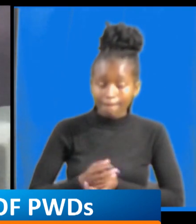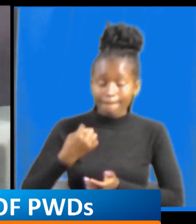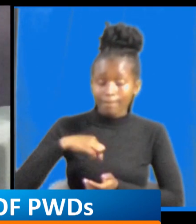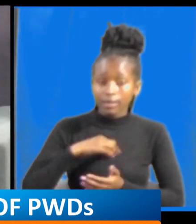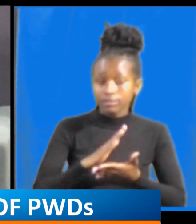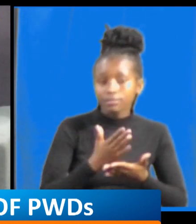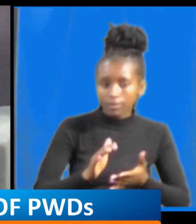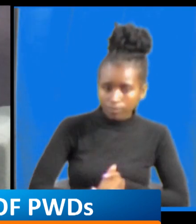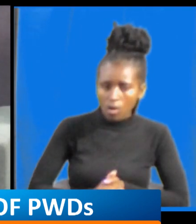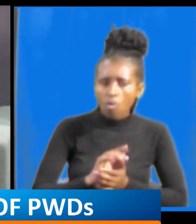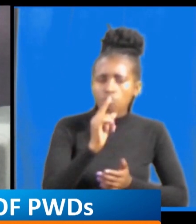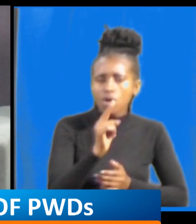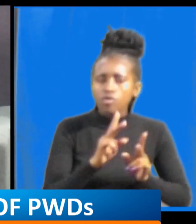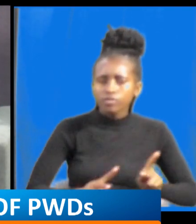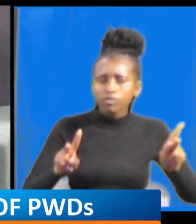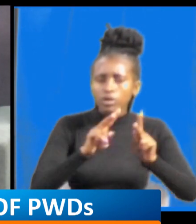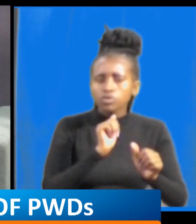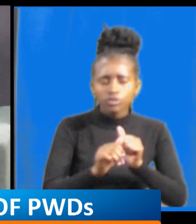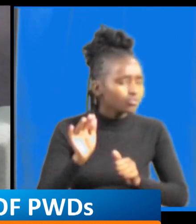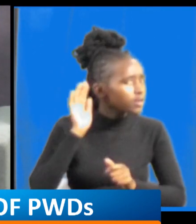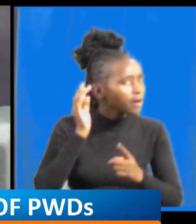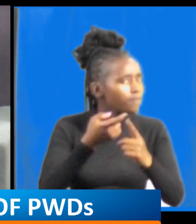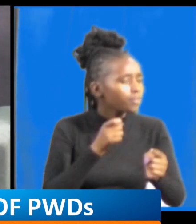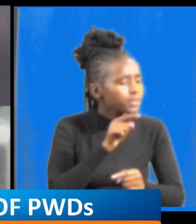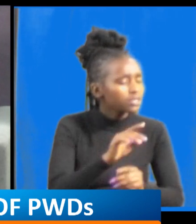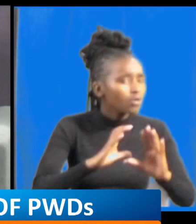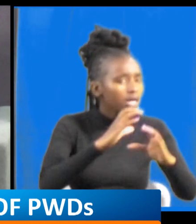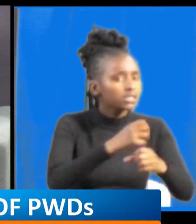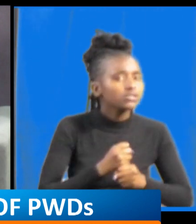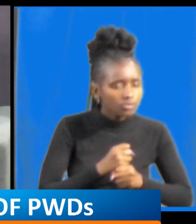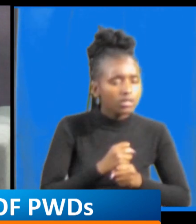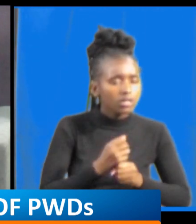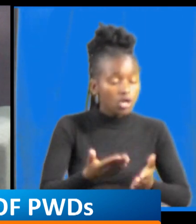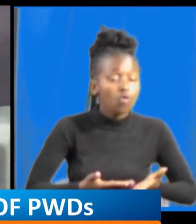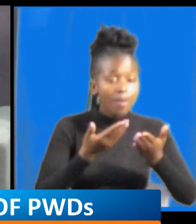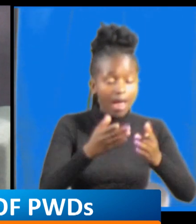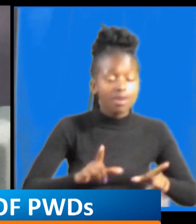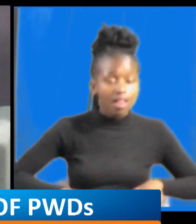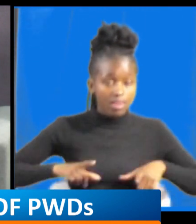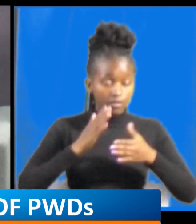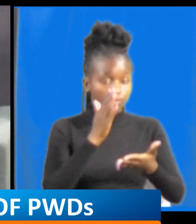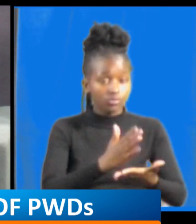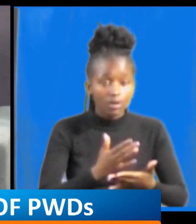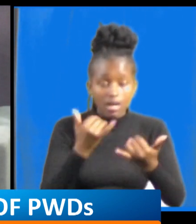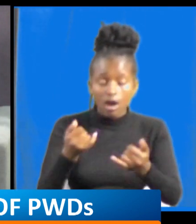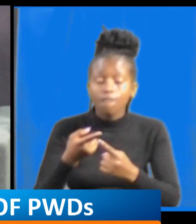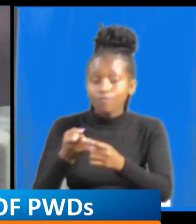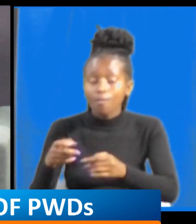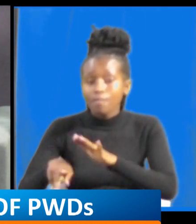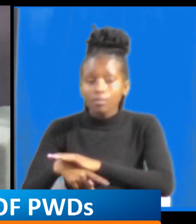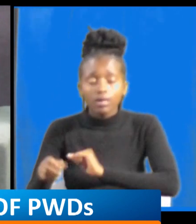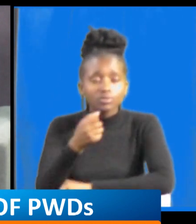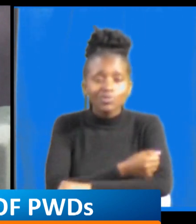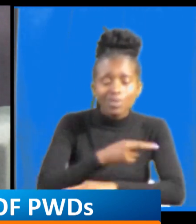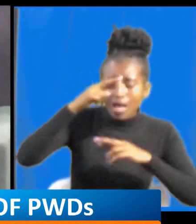apdk is to promote livelihoods of course after they have taken you through school after that taken you through you know high school college you need